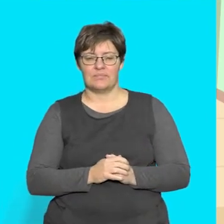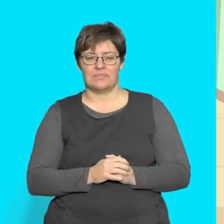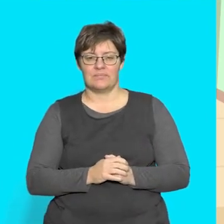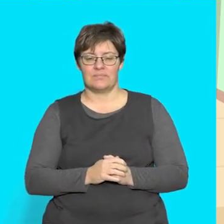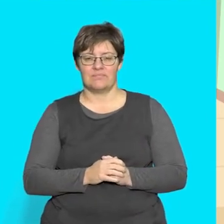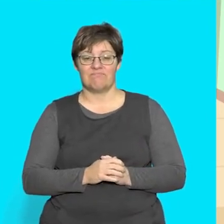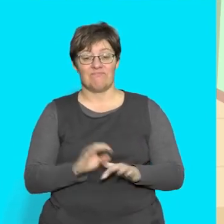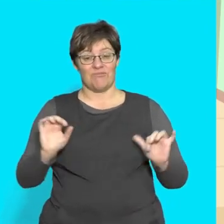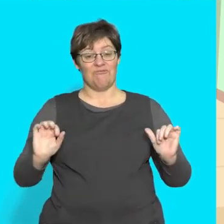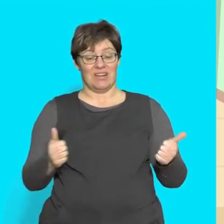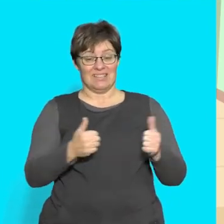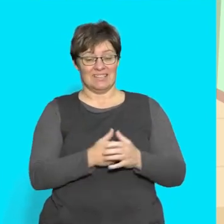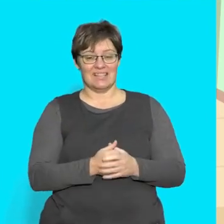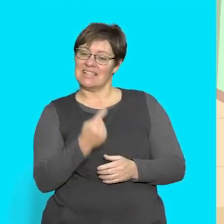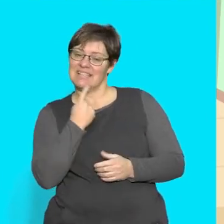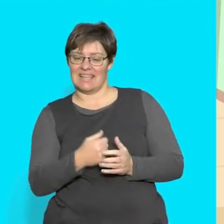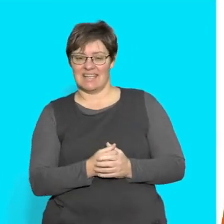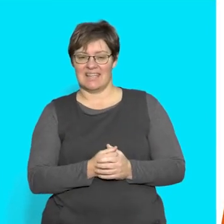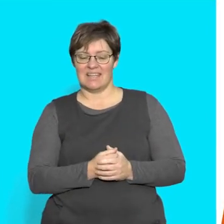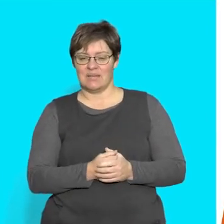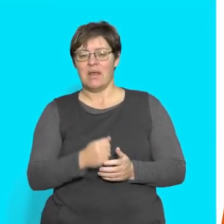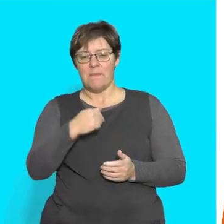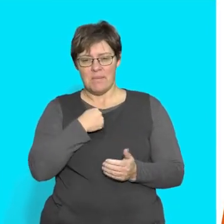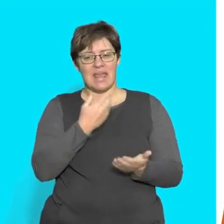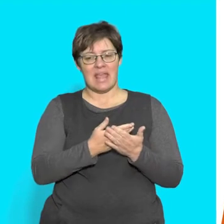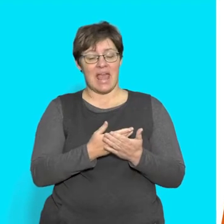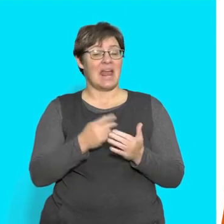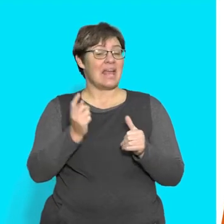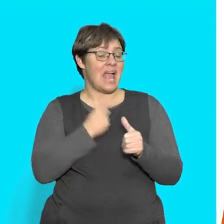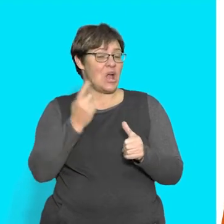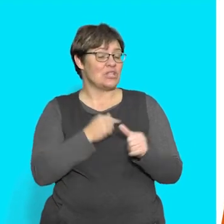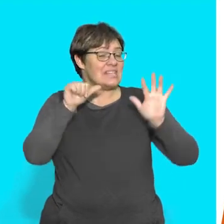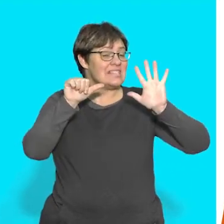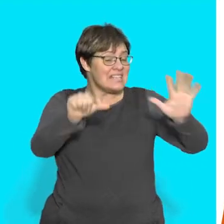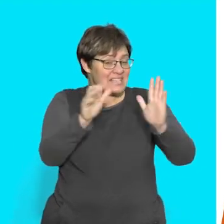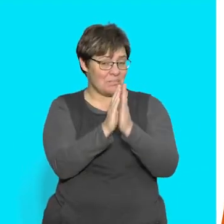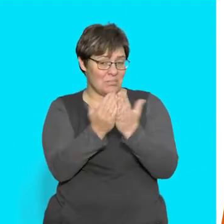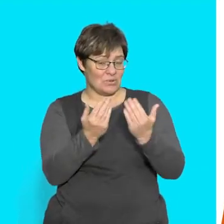Correct! Say I can count six books